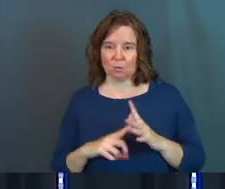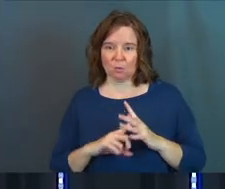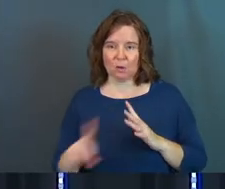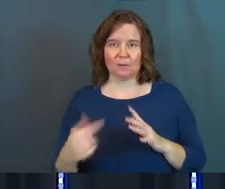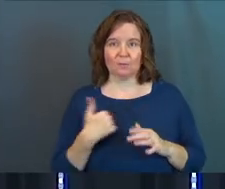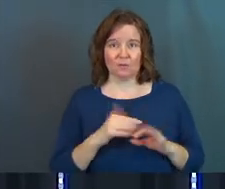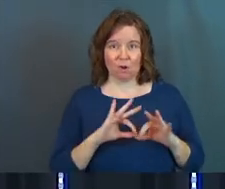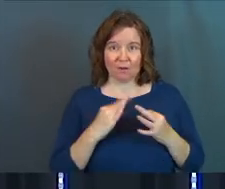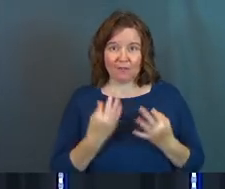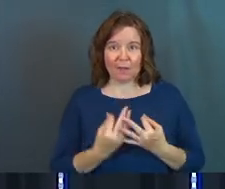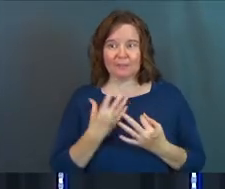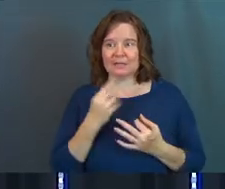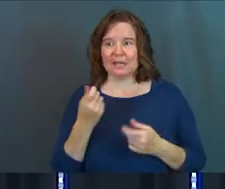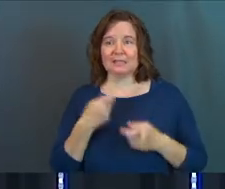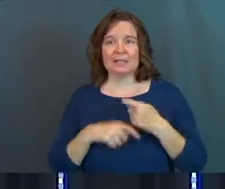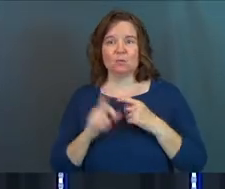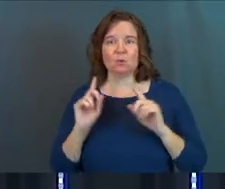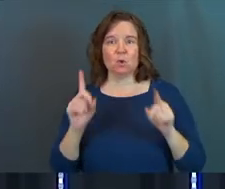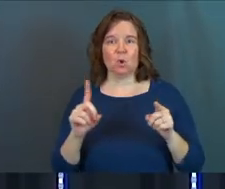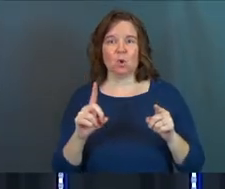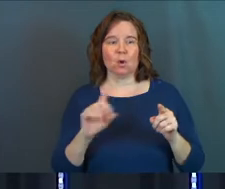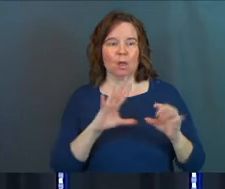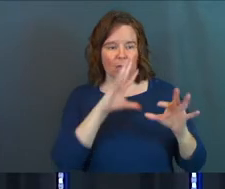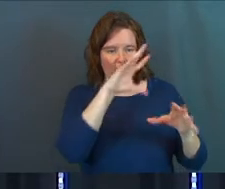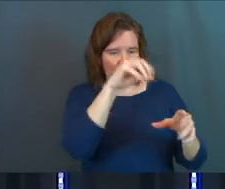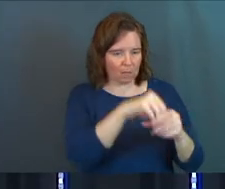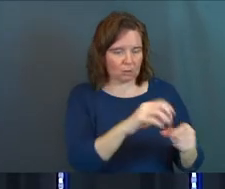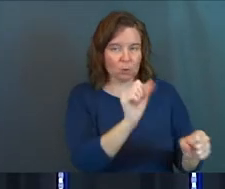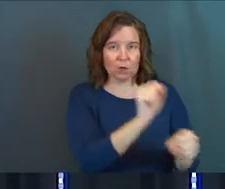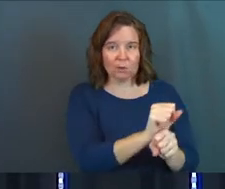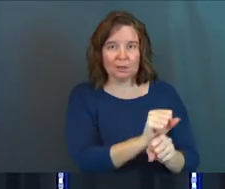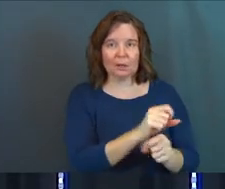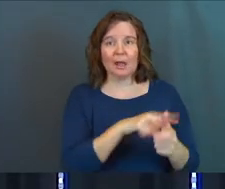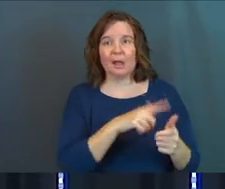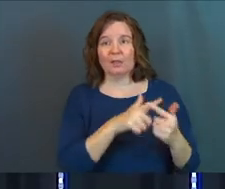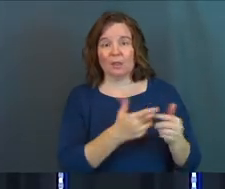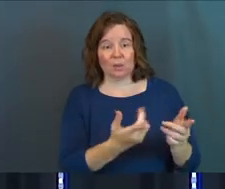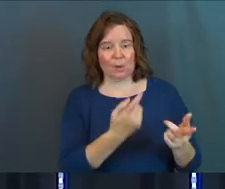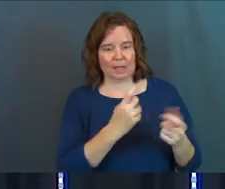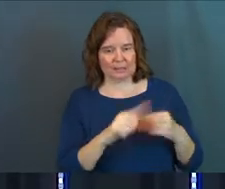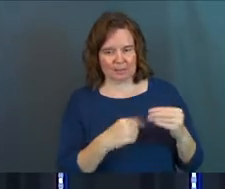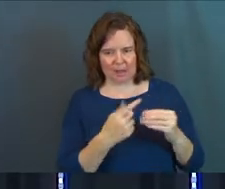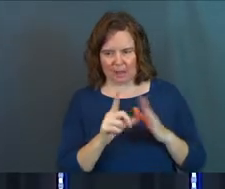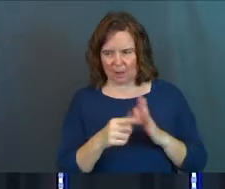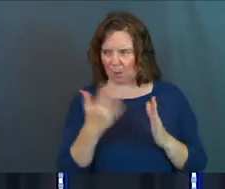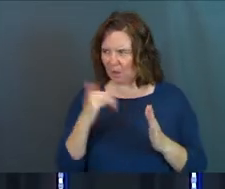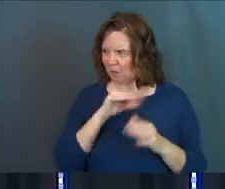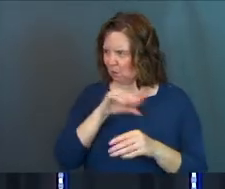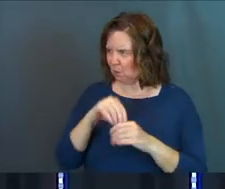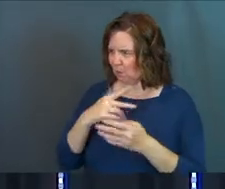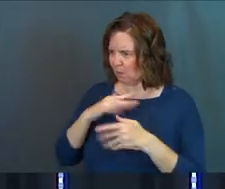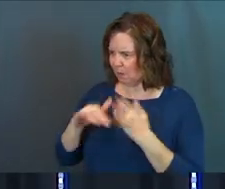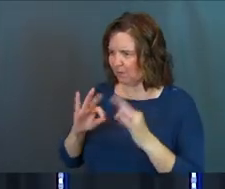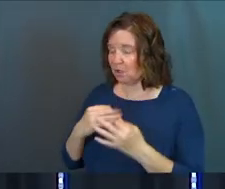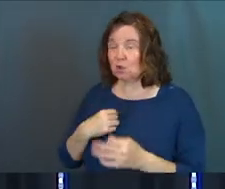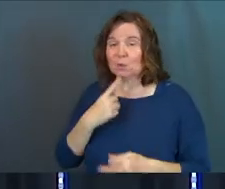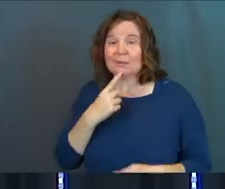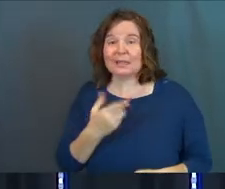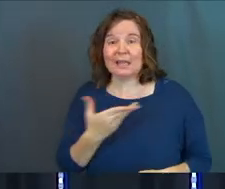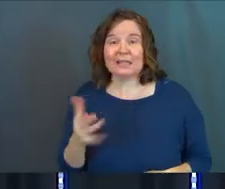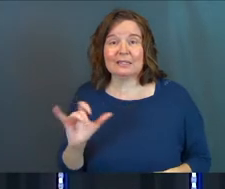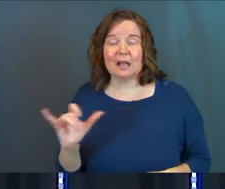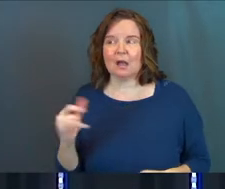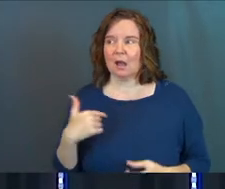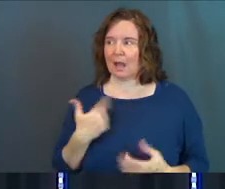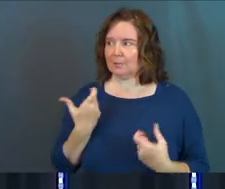away from our families and instead we'll go, pour ourselves into our career. And then when they ask us about it and say, why aren't you around? You'll say